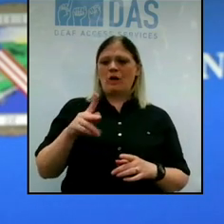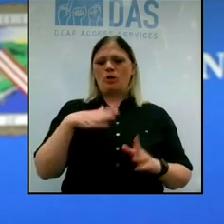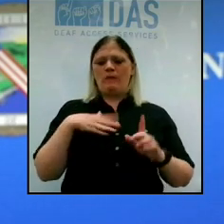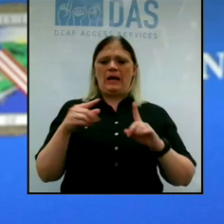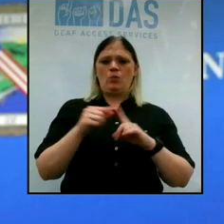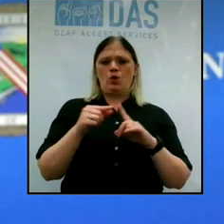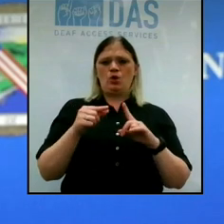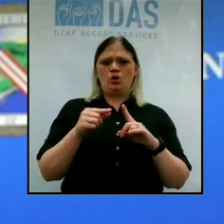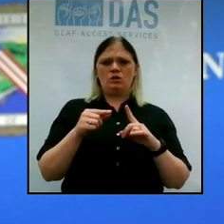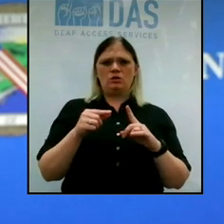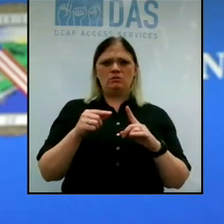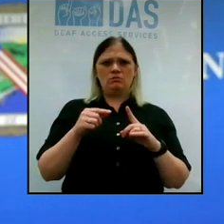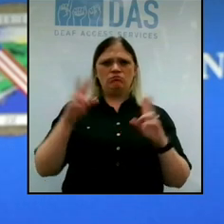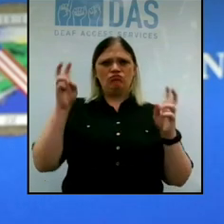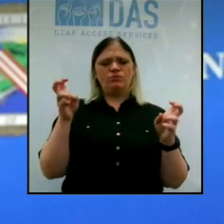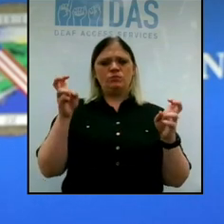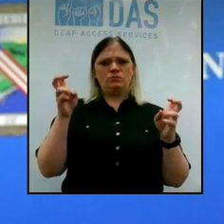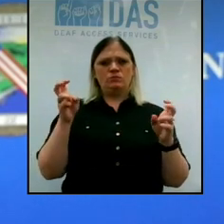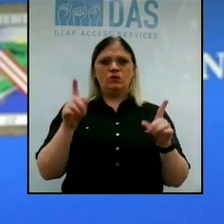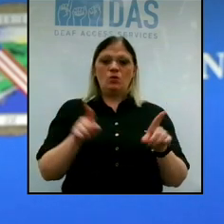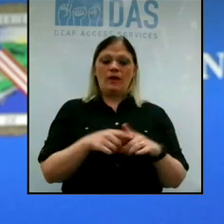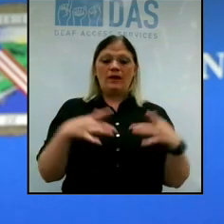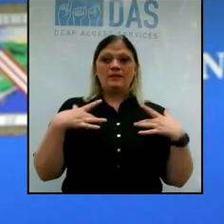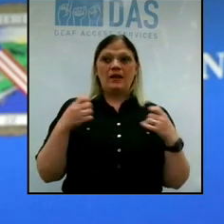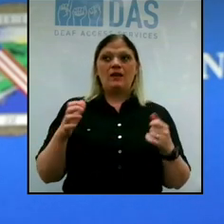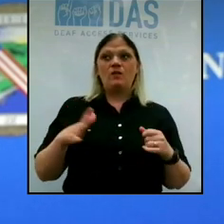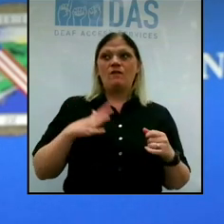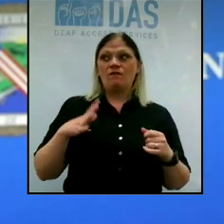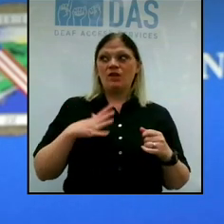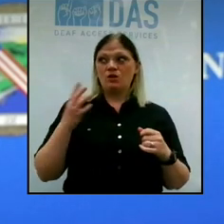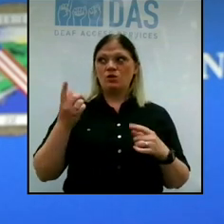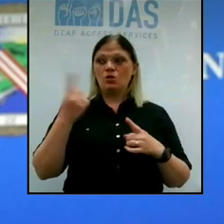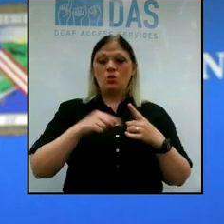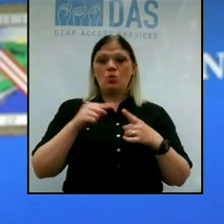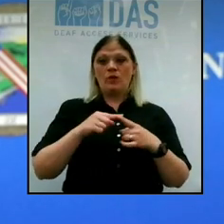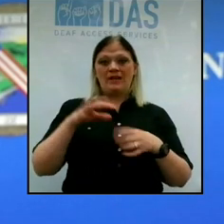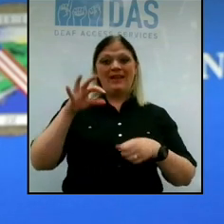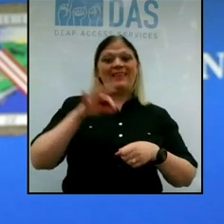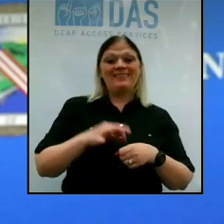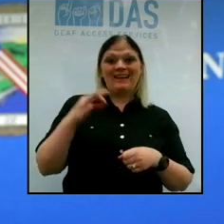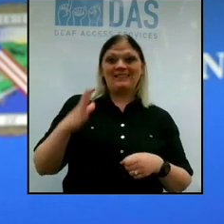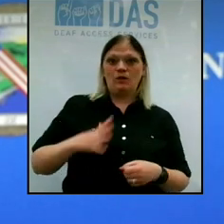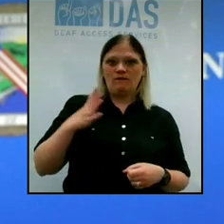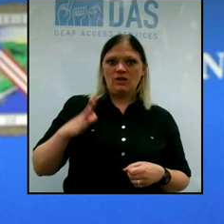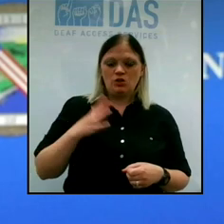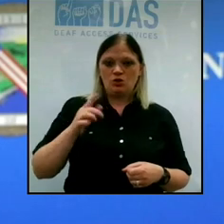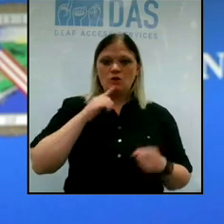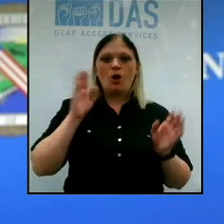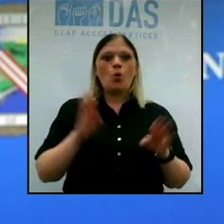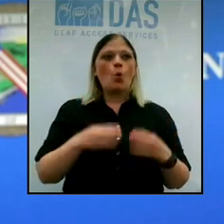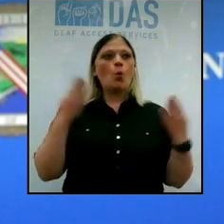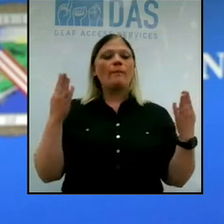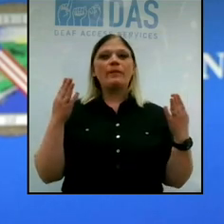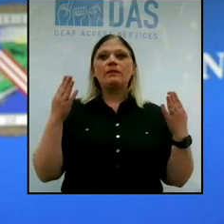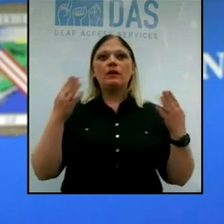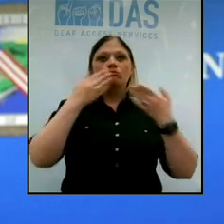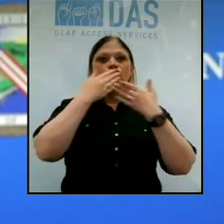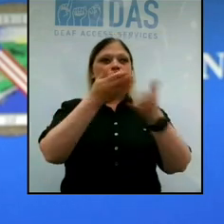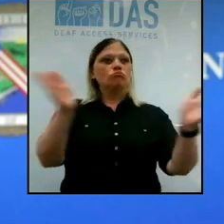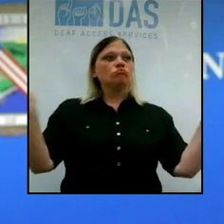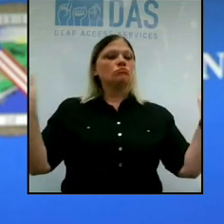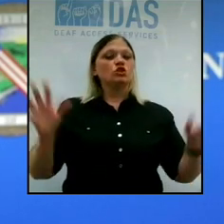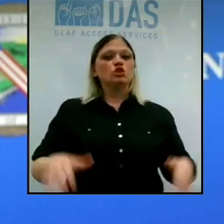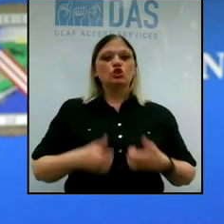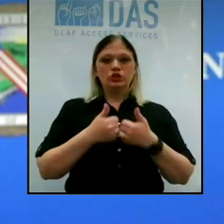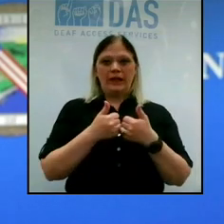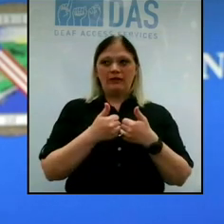I wanted to give your thoughts as a health official on, you know, when elected officials are openly challenging the strategy and